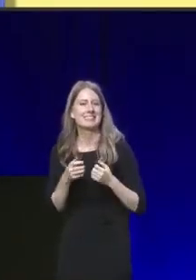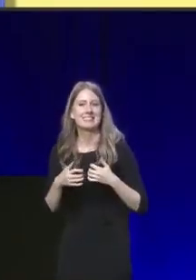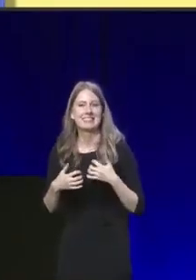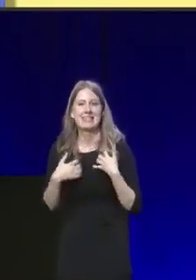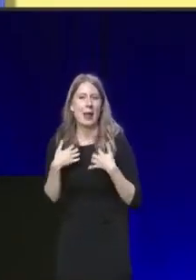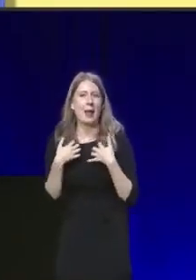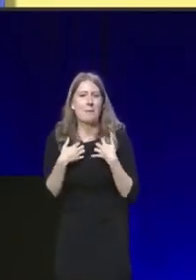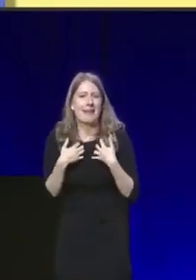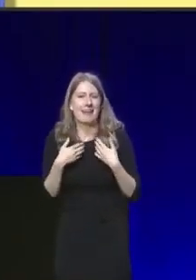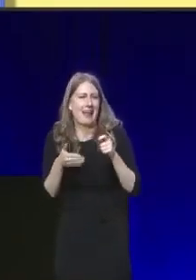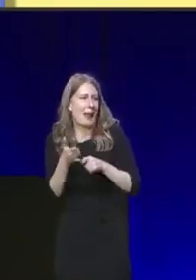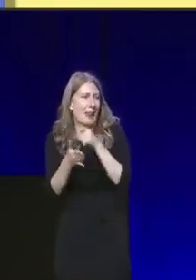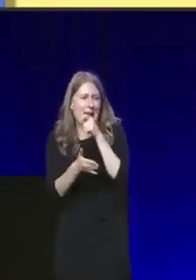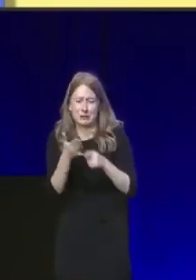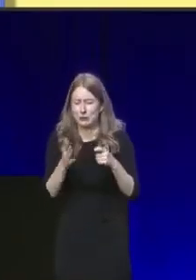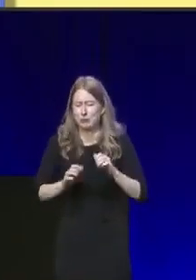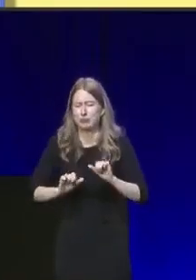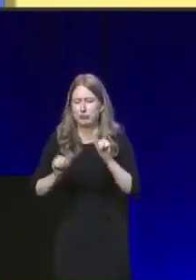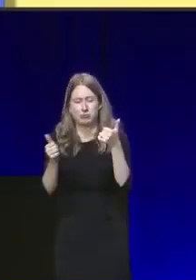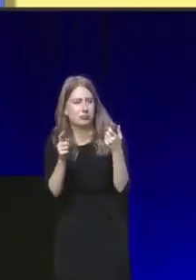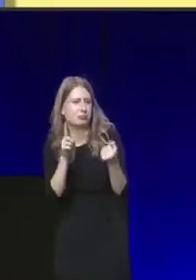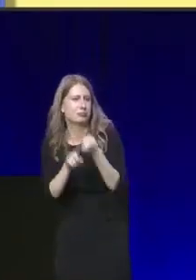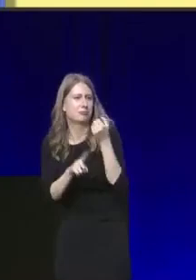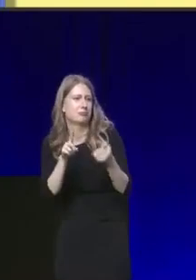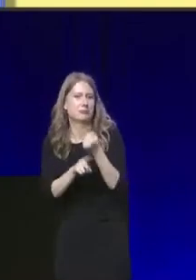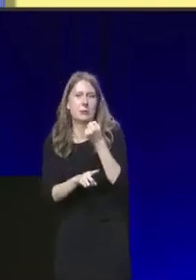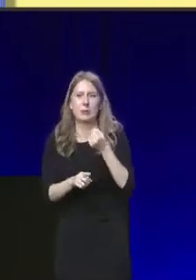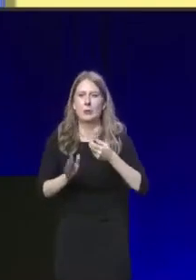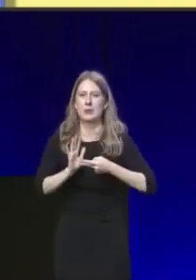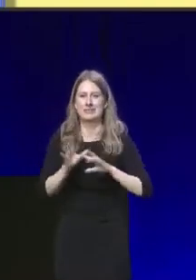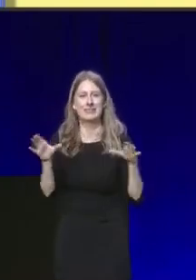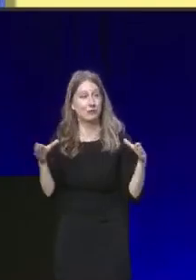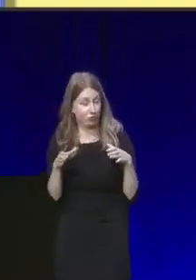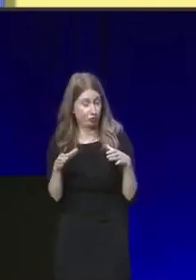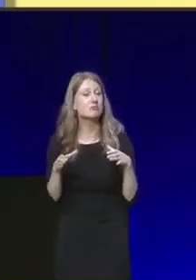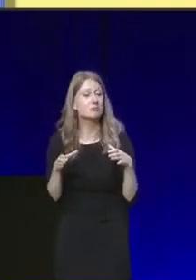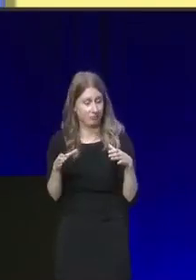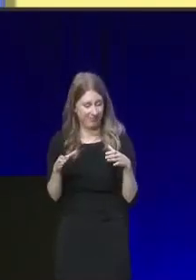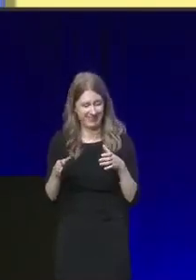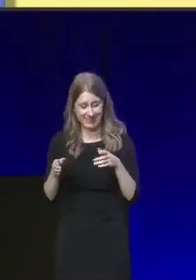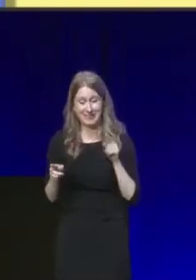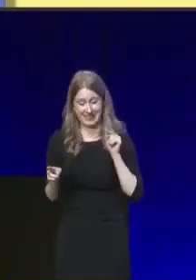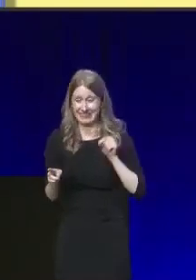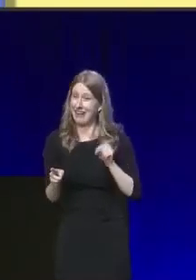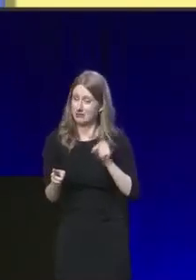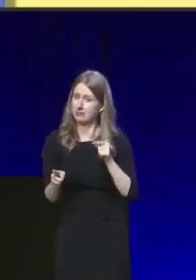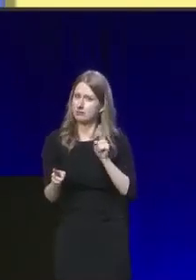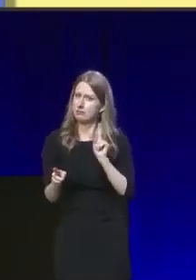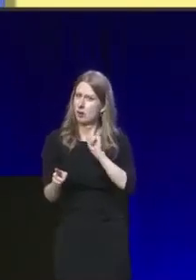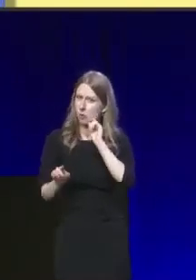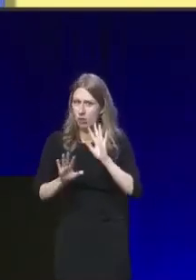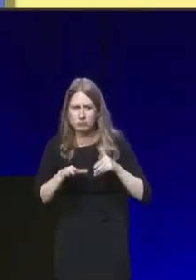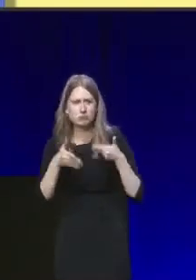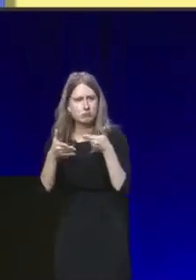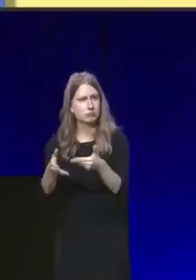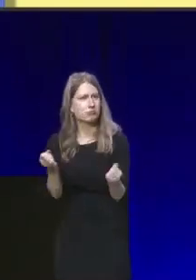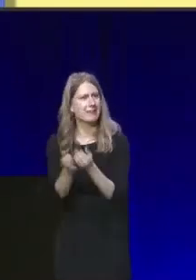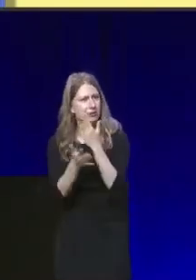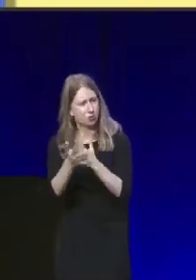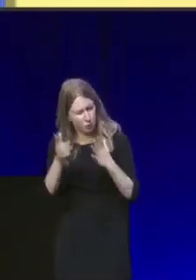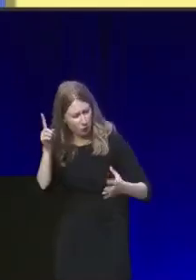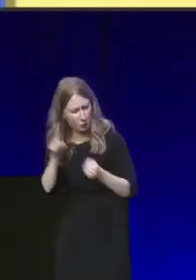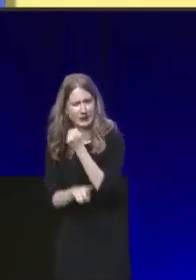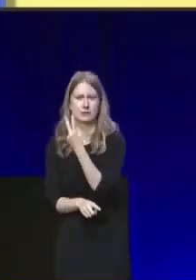election-winning organisation. And hear me when I say this. That is what I am going to deliver so we can win in